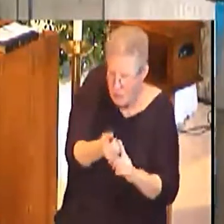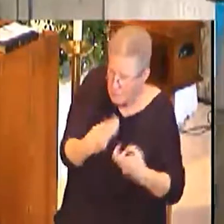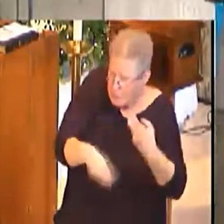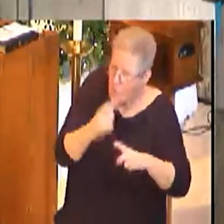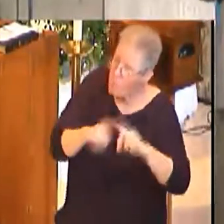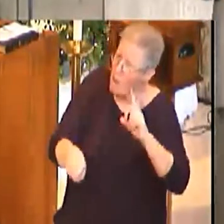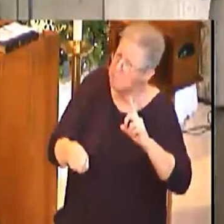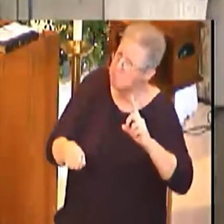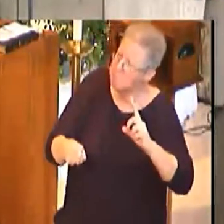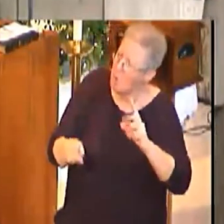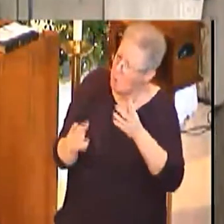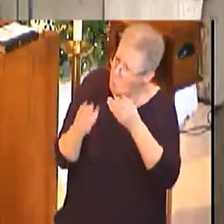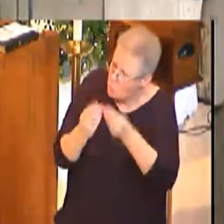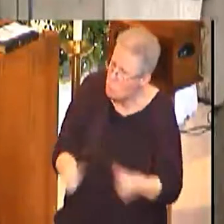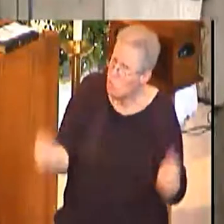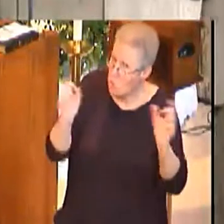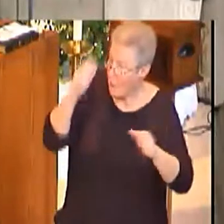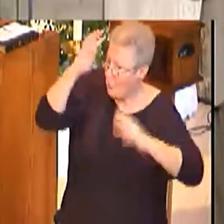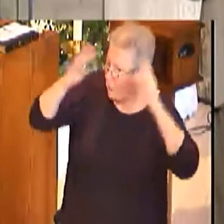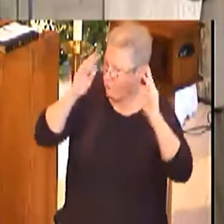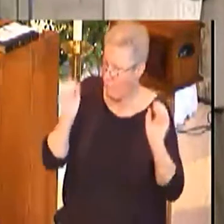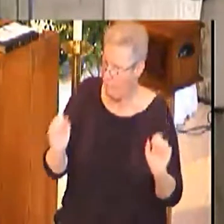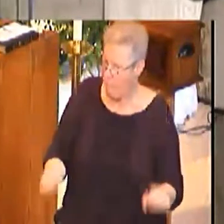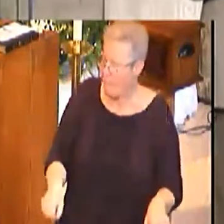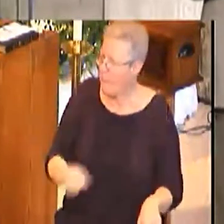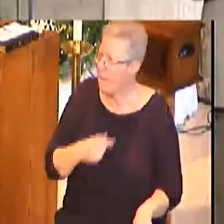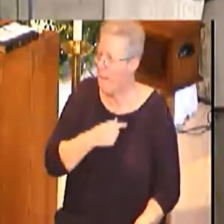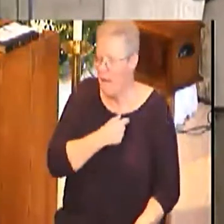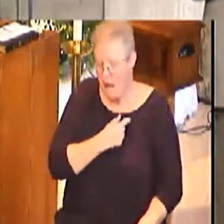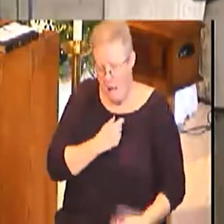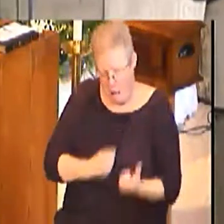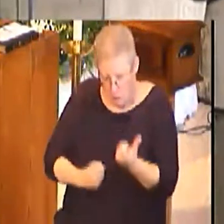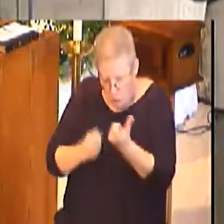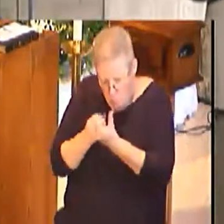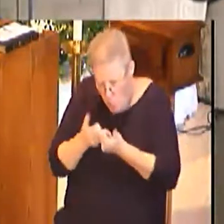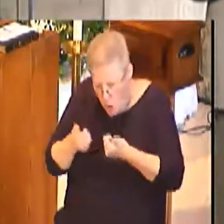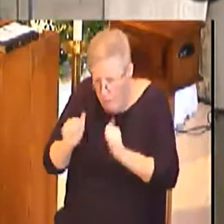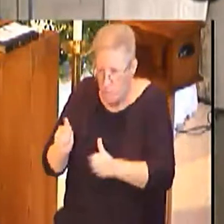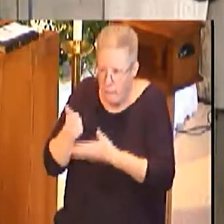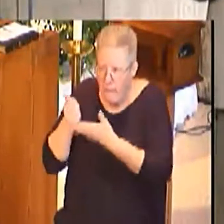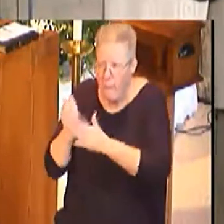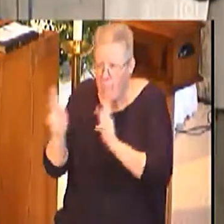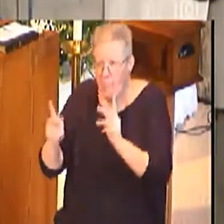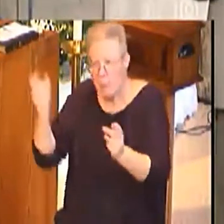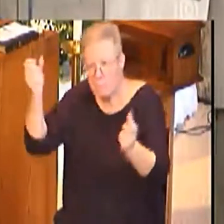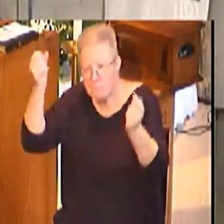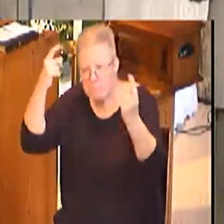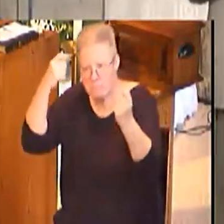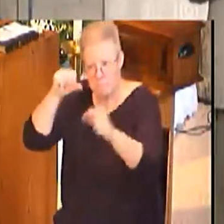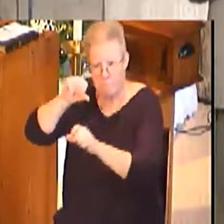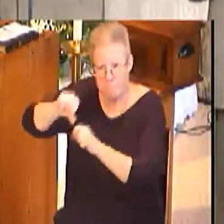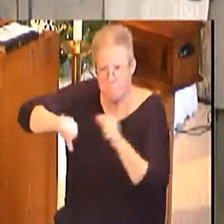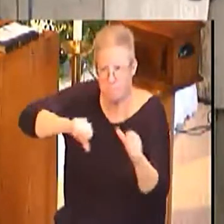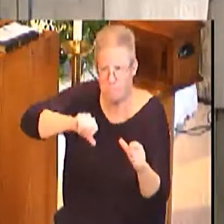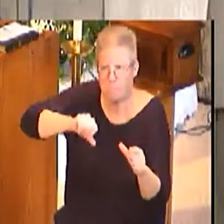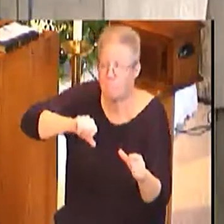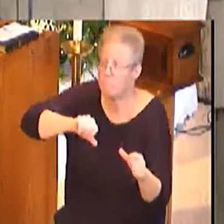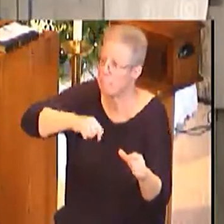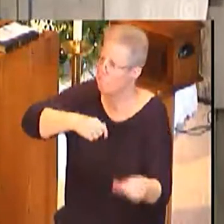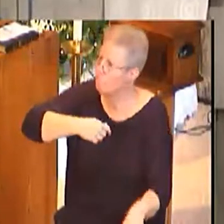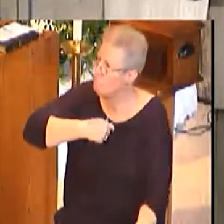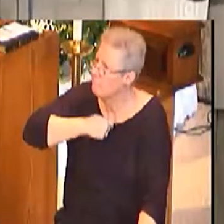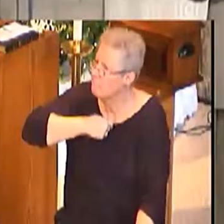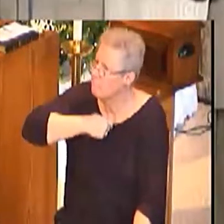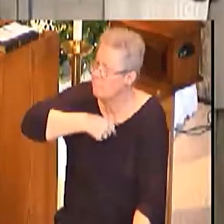I support efforts to bring people to mutual understandings. I speak